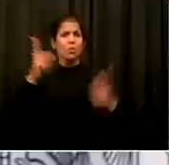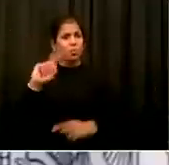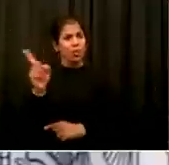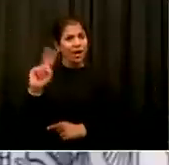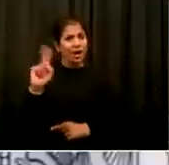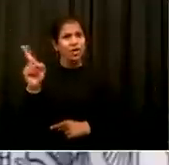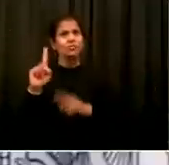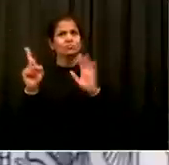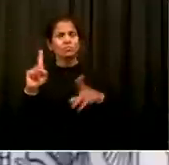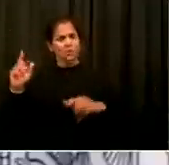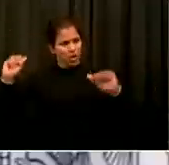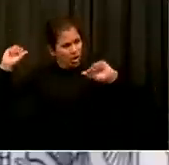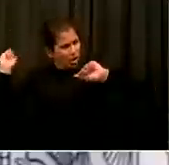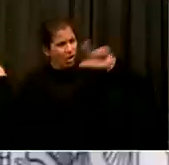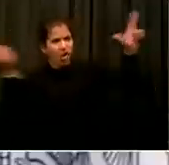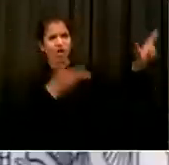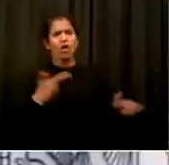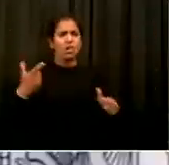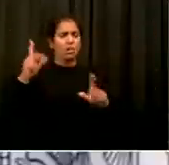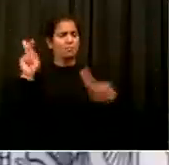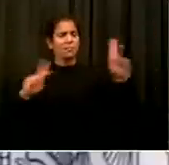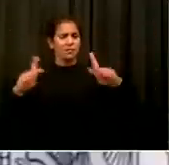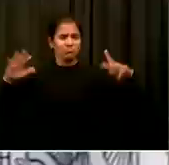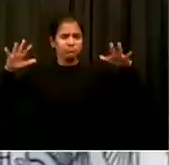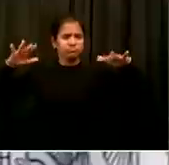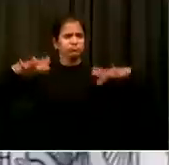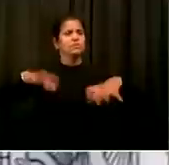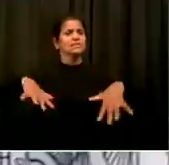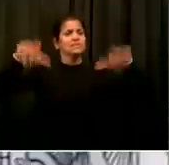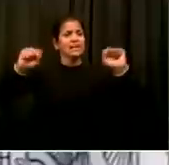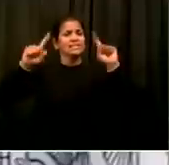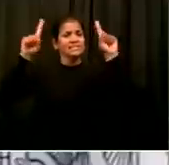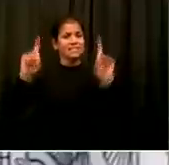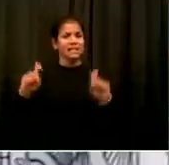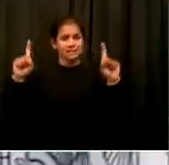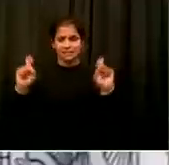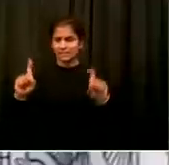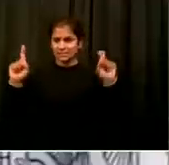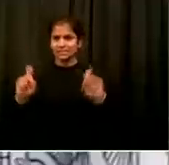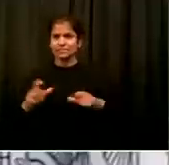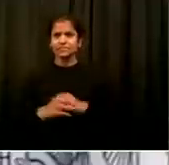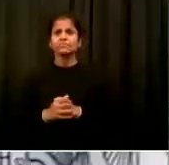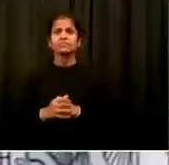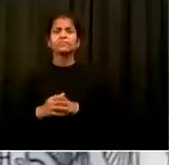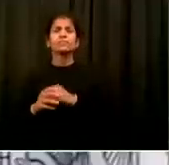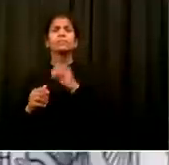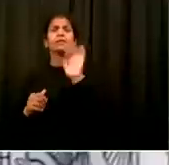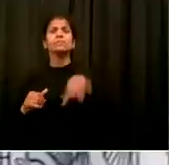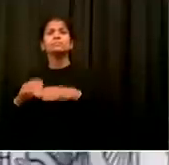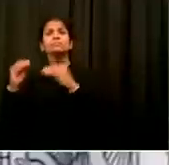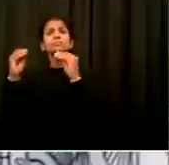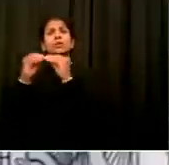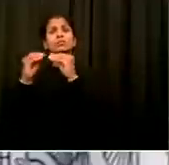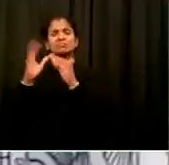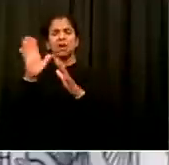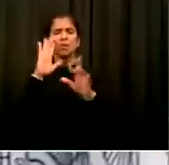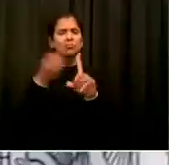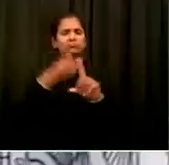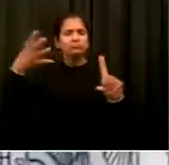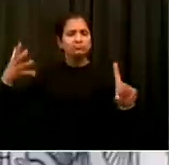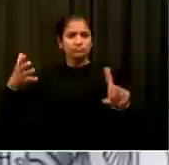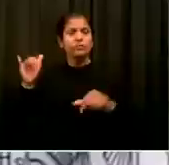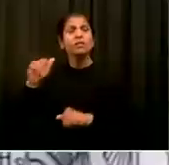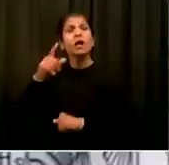never been tested, get tested. Here to tell you about these extensive testing efforts, especially in the zones of greatest